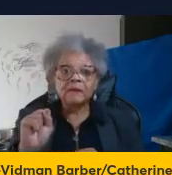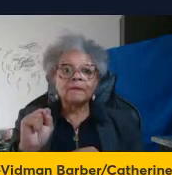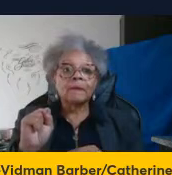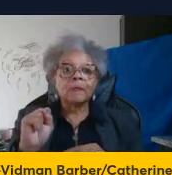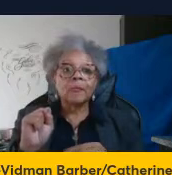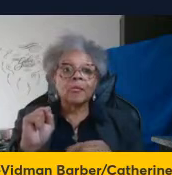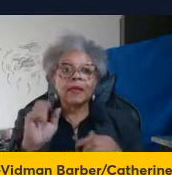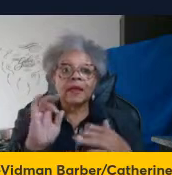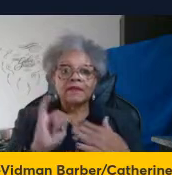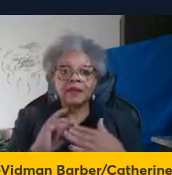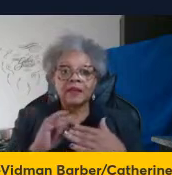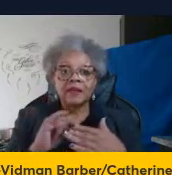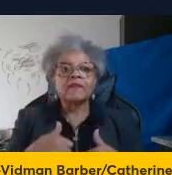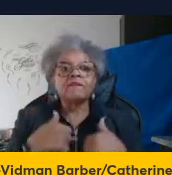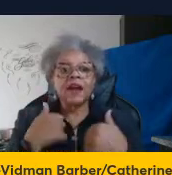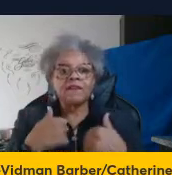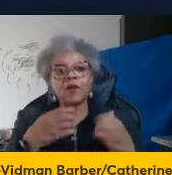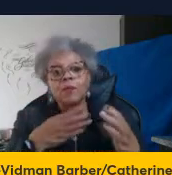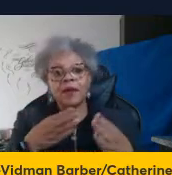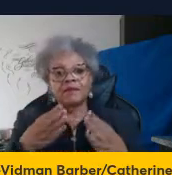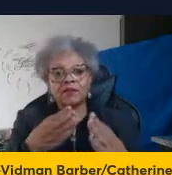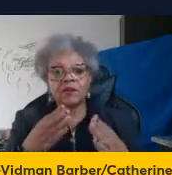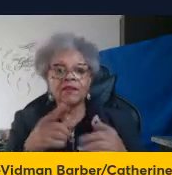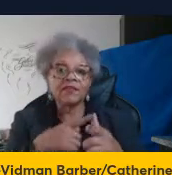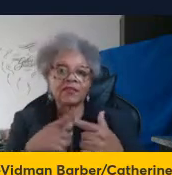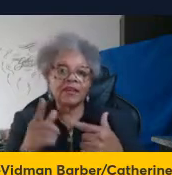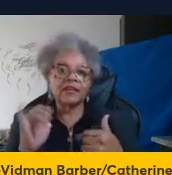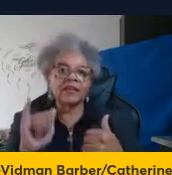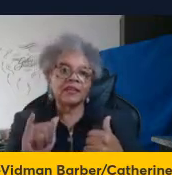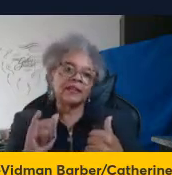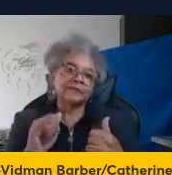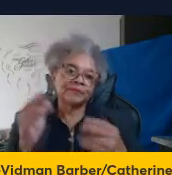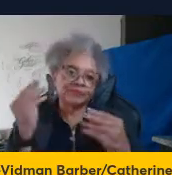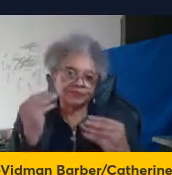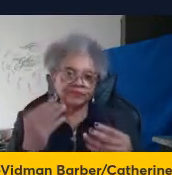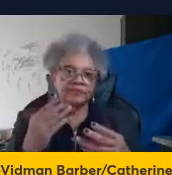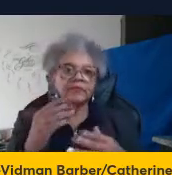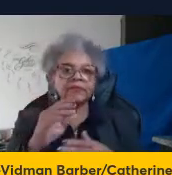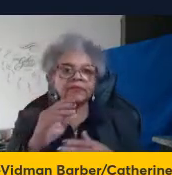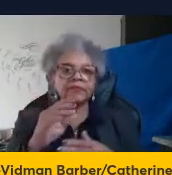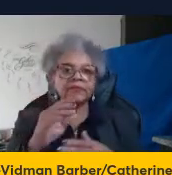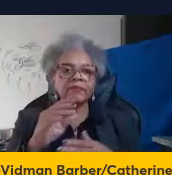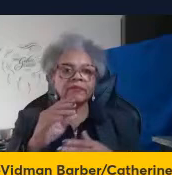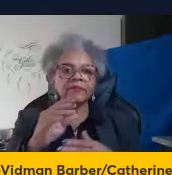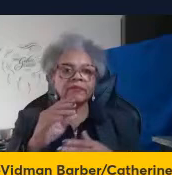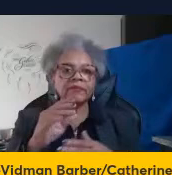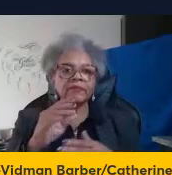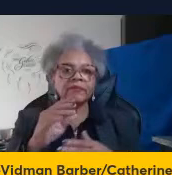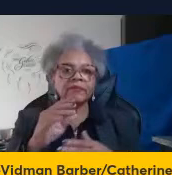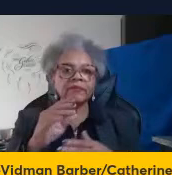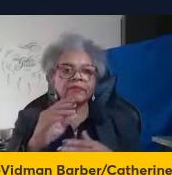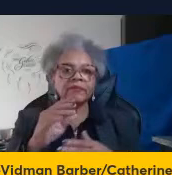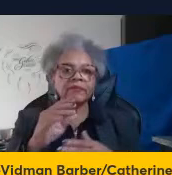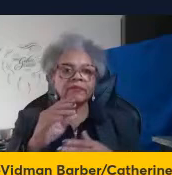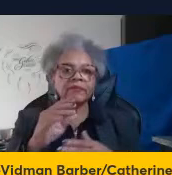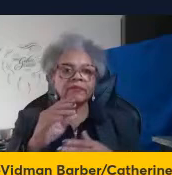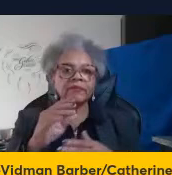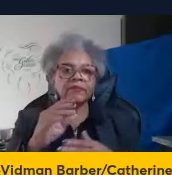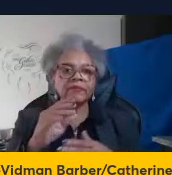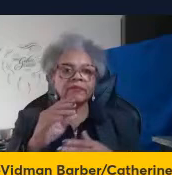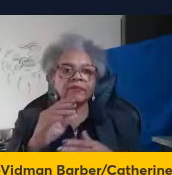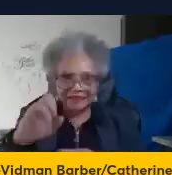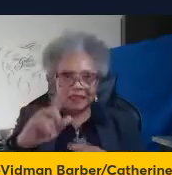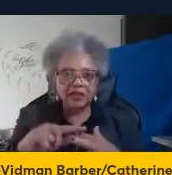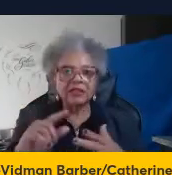survival pathways. They can then go on to secrete virus that infects T cells. They can also produce inflammatory